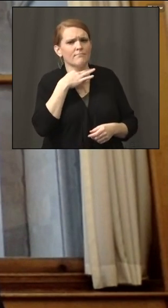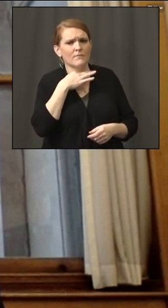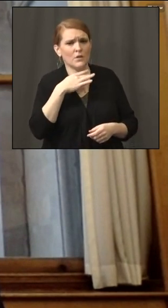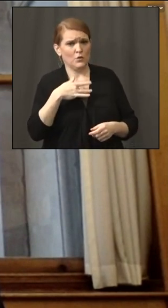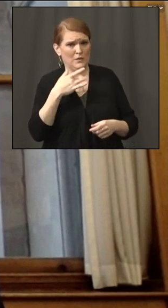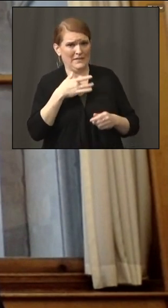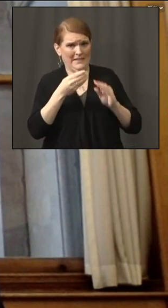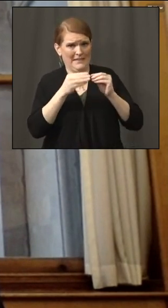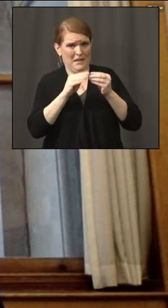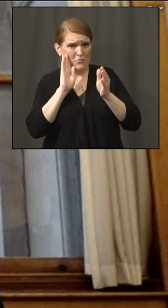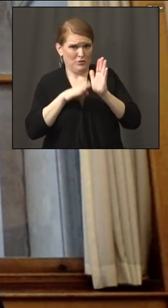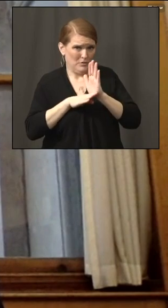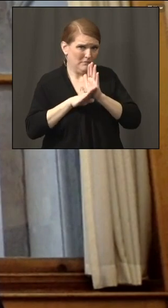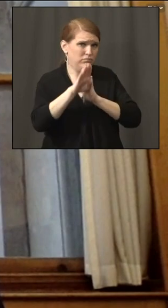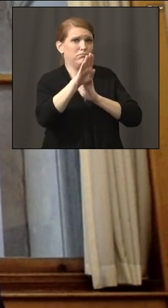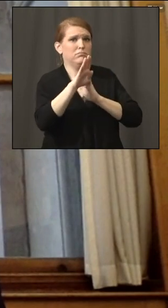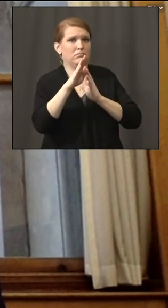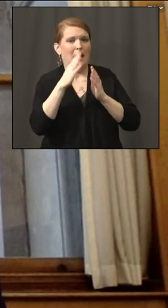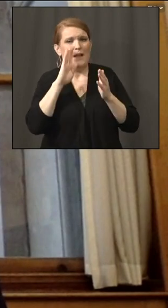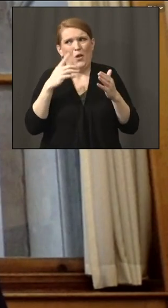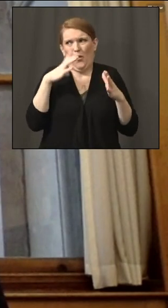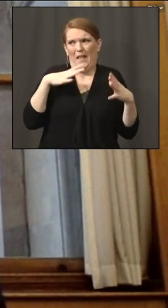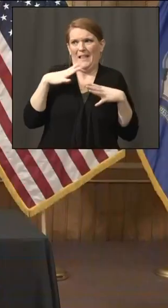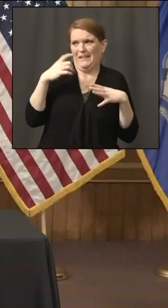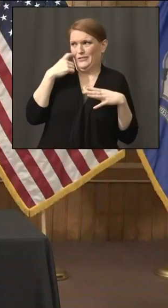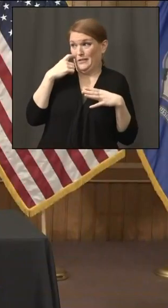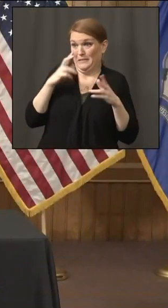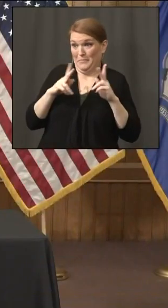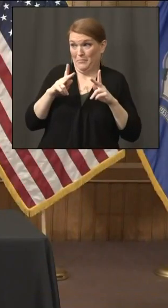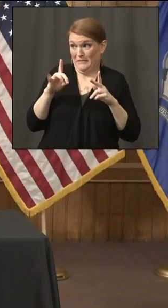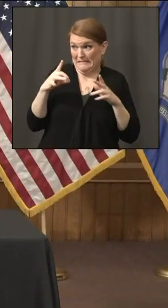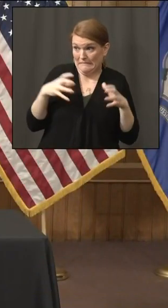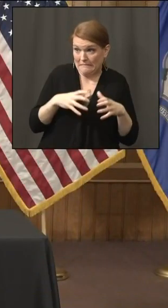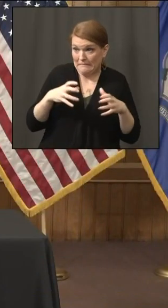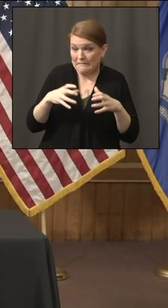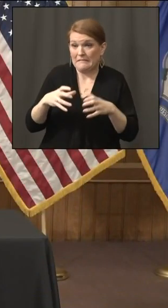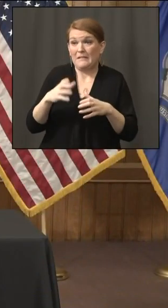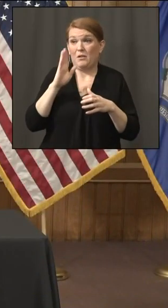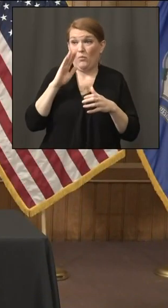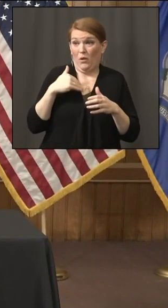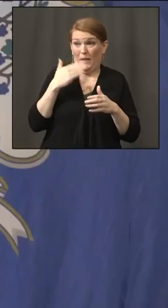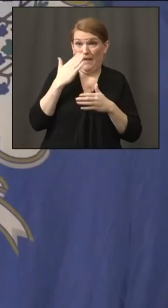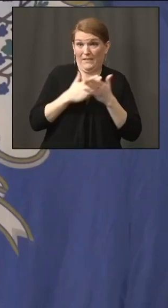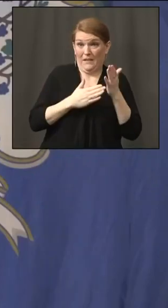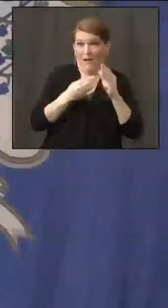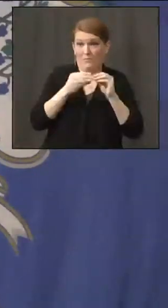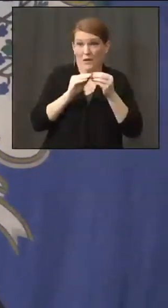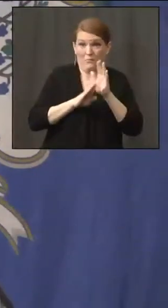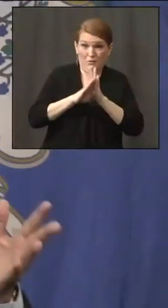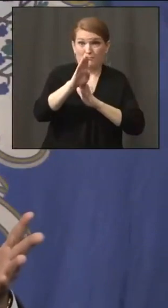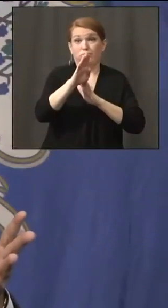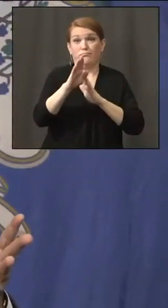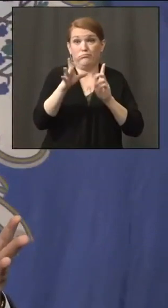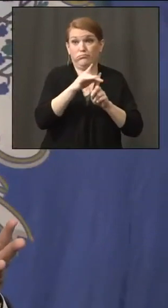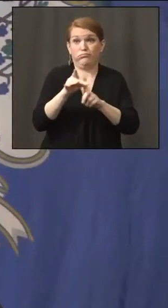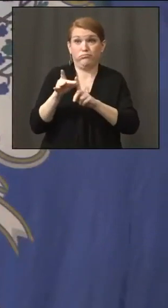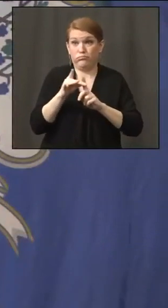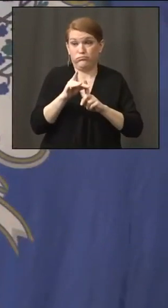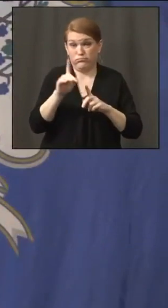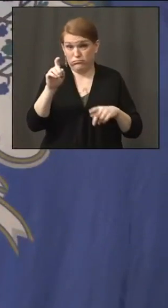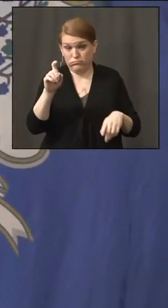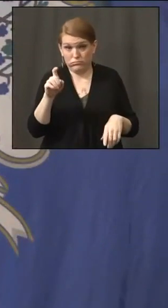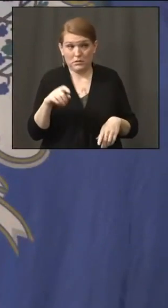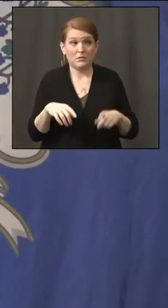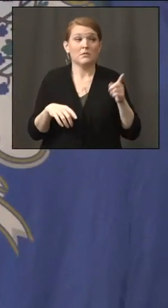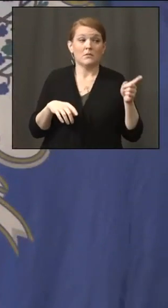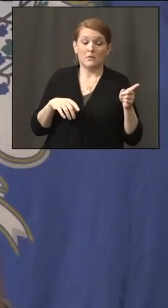Is there any early on indication of that? I think there will be some increase. I think we saw a lot of air traffic